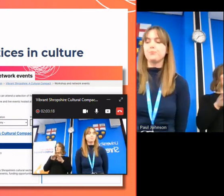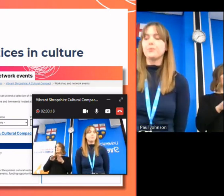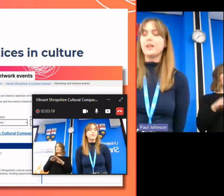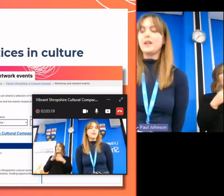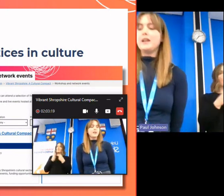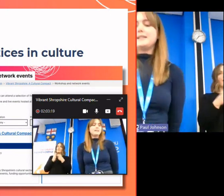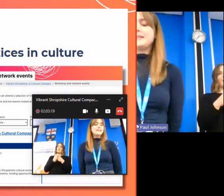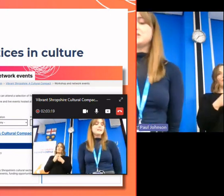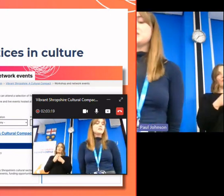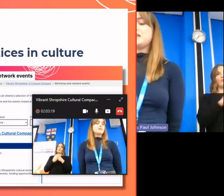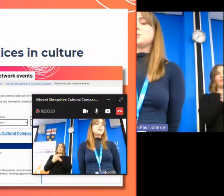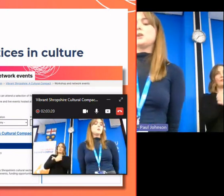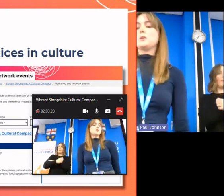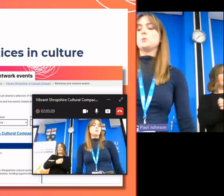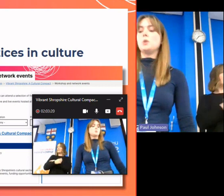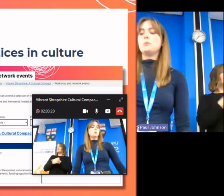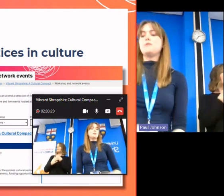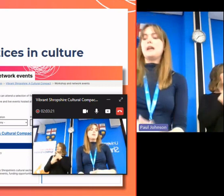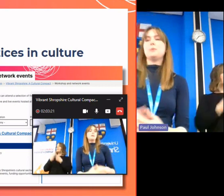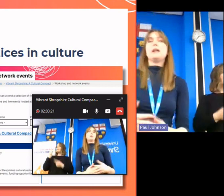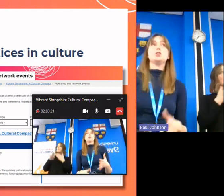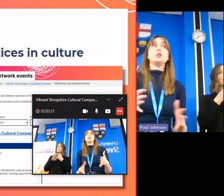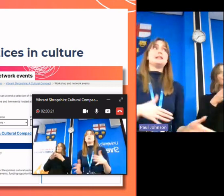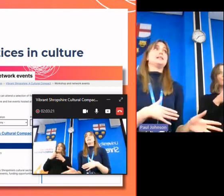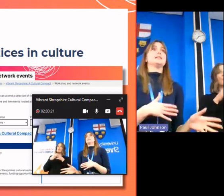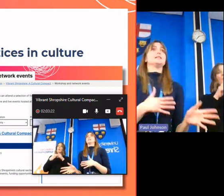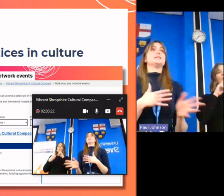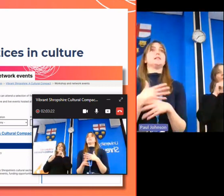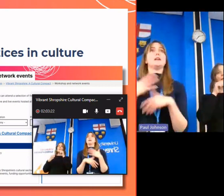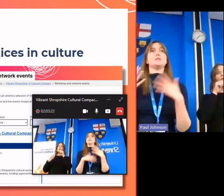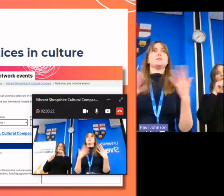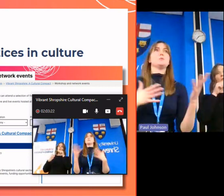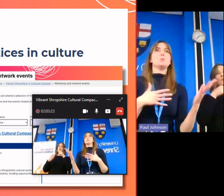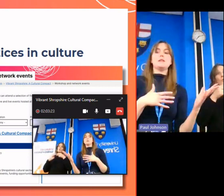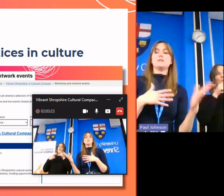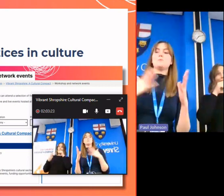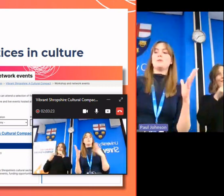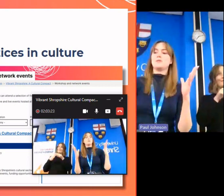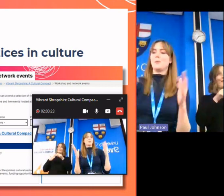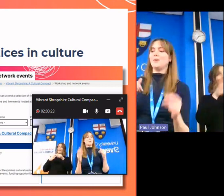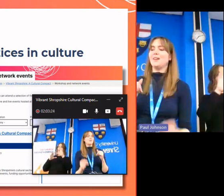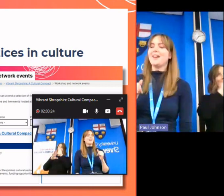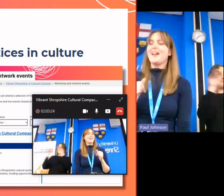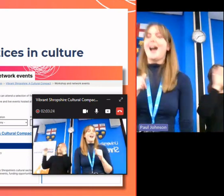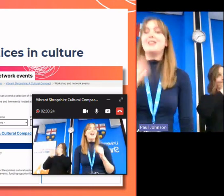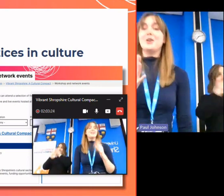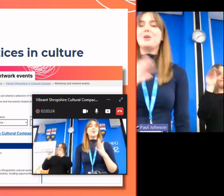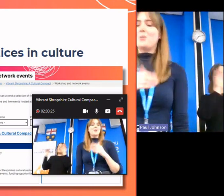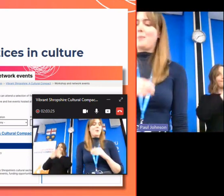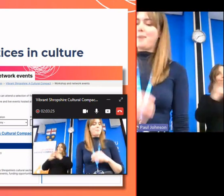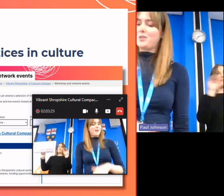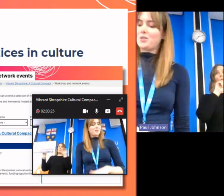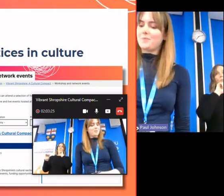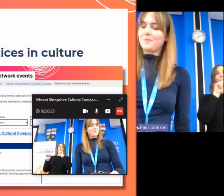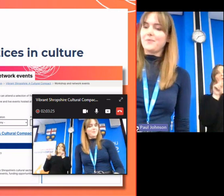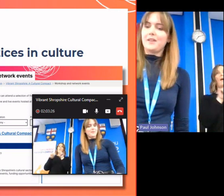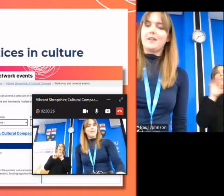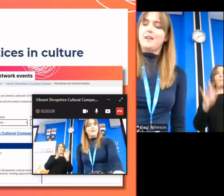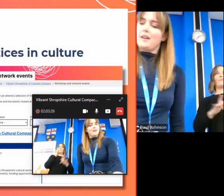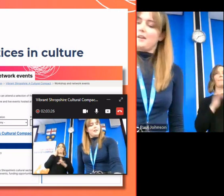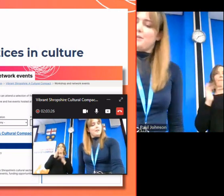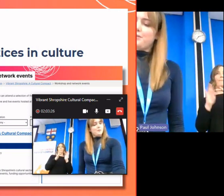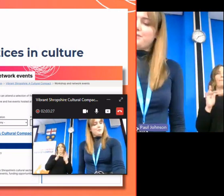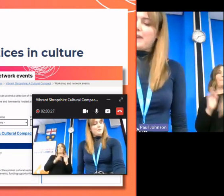details of these workshops will be available in our newsletters as the weeks and months go on and on our web page